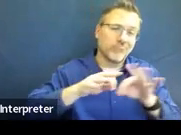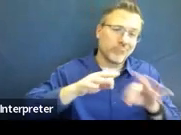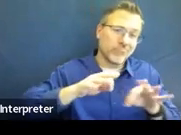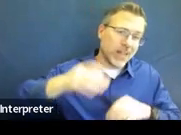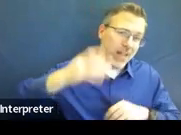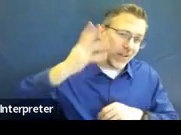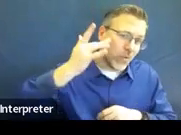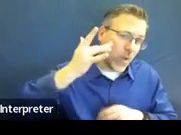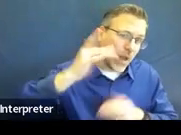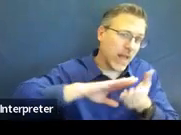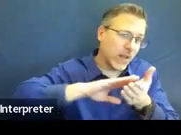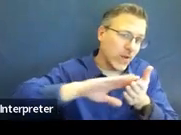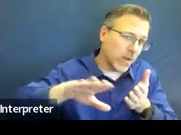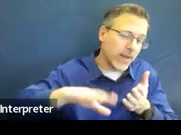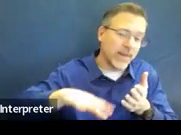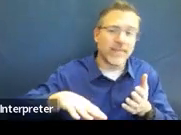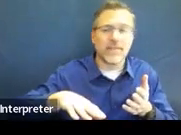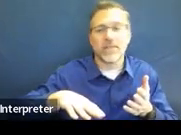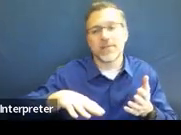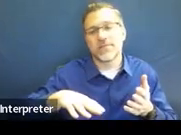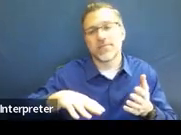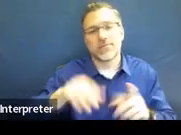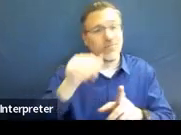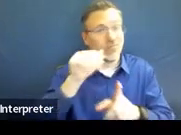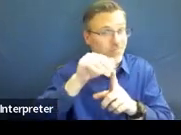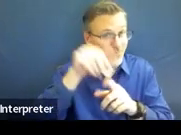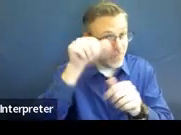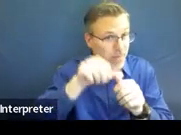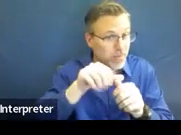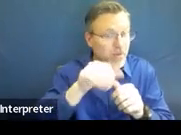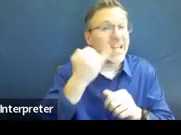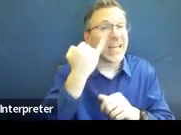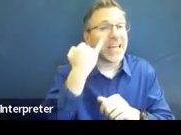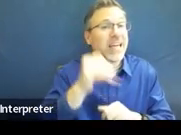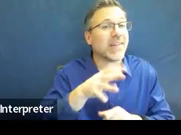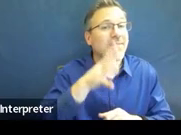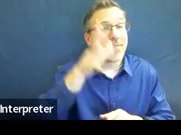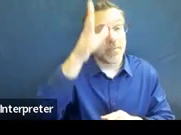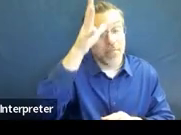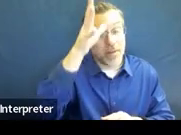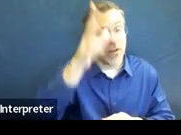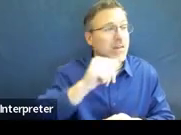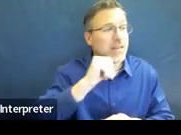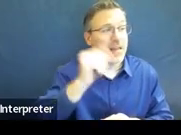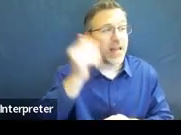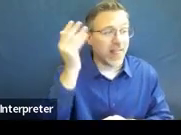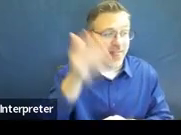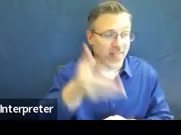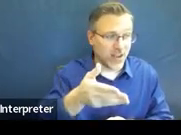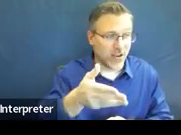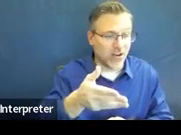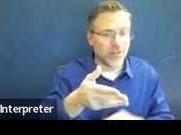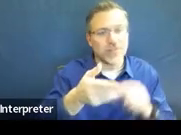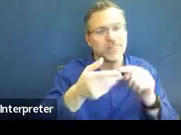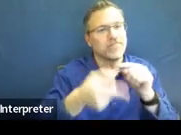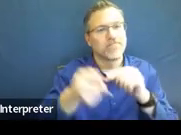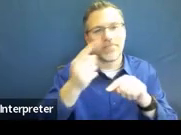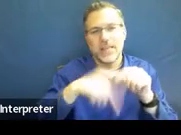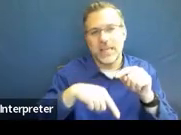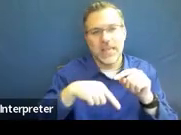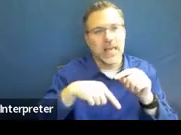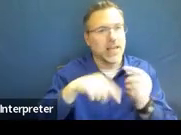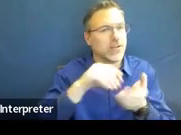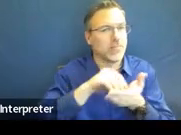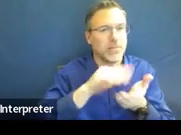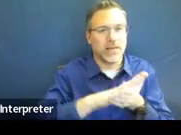And then it just gives a little reminder that if the parent was not in attendance, then they would not be able to give permission to waive